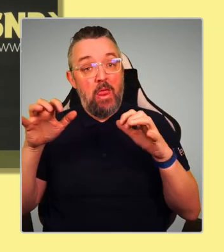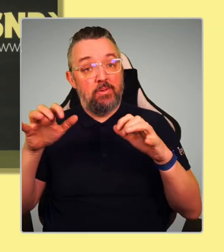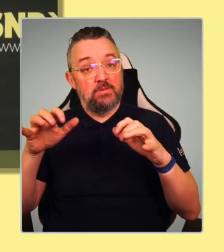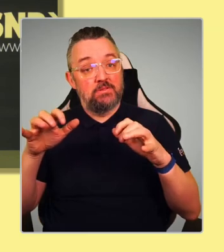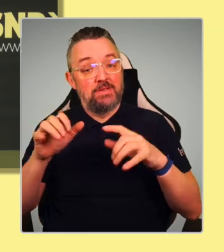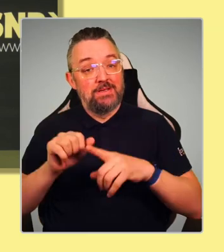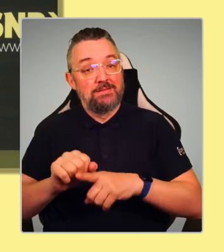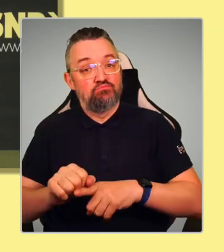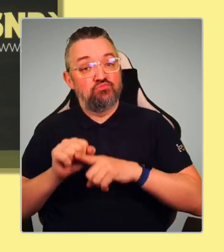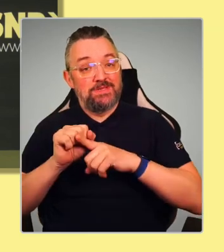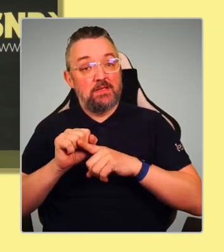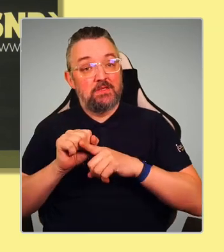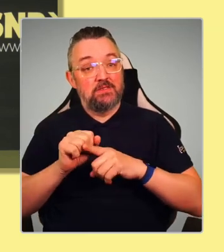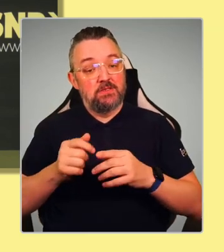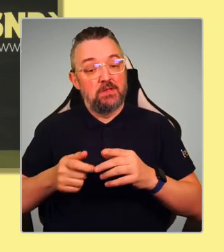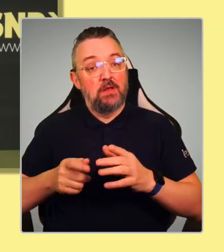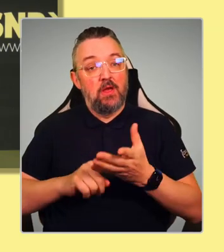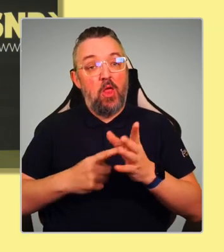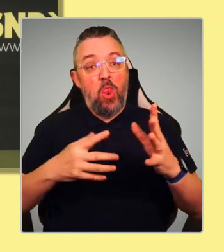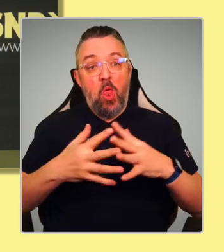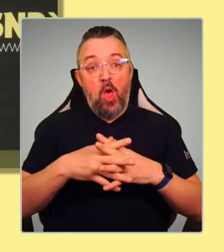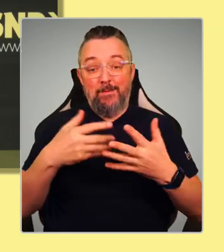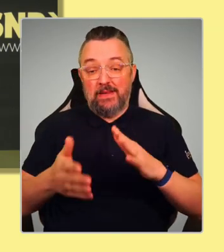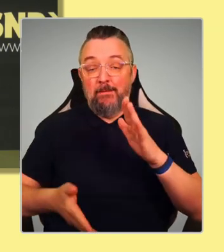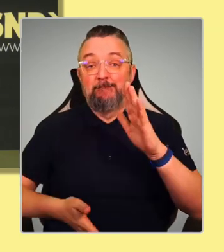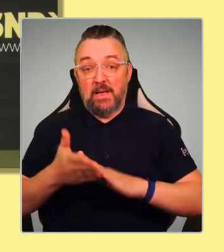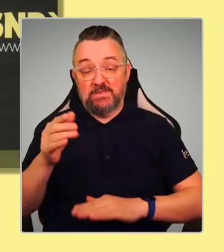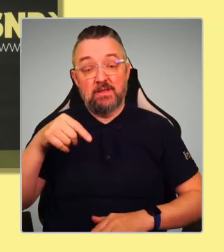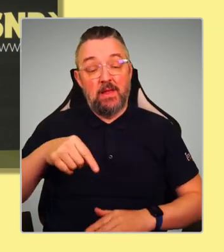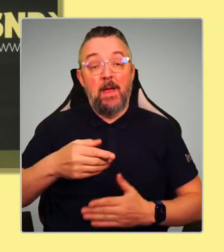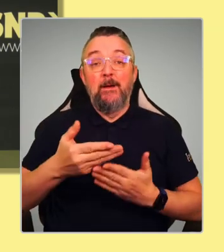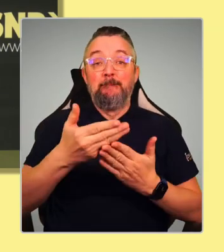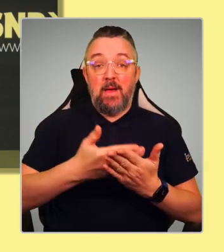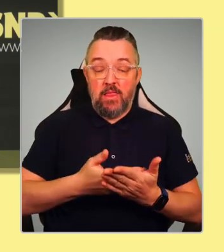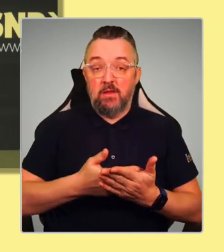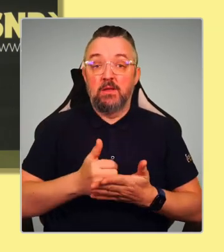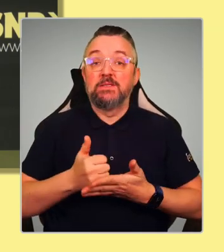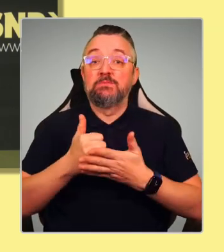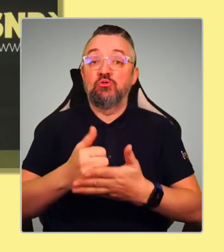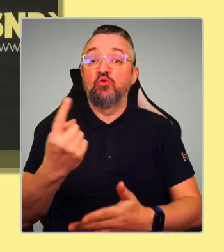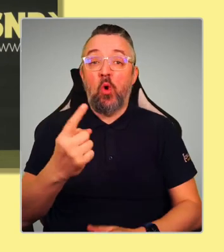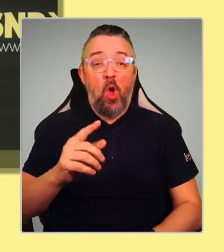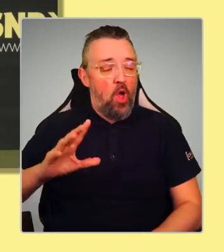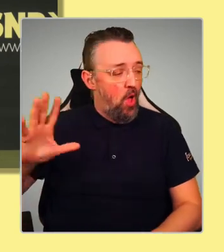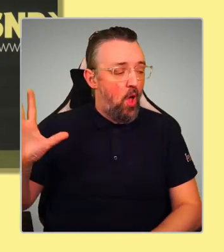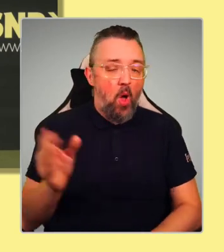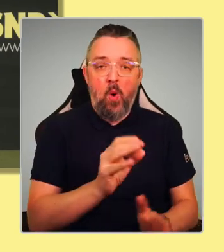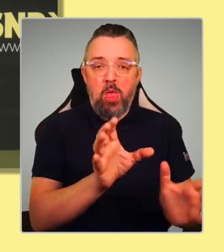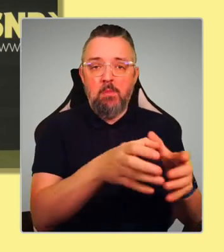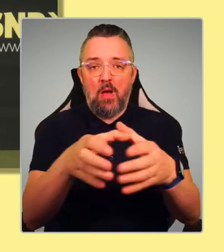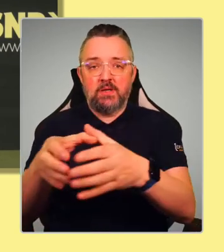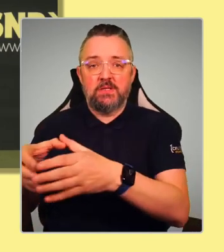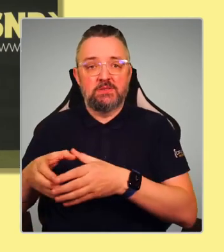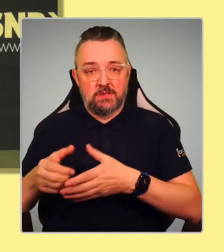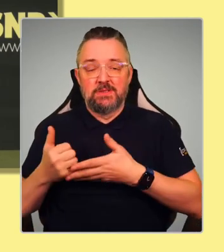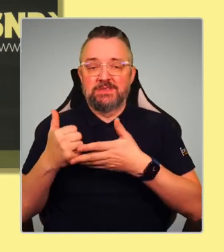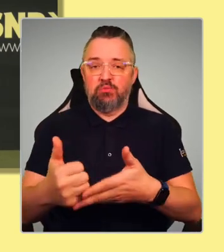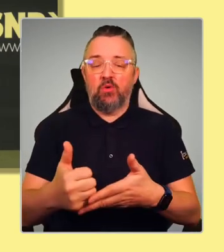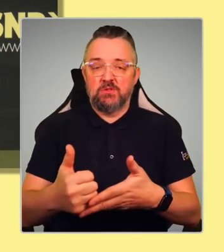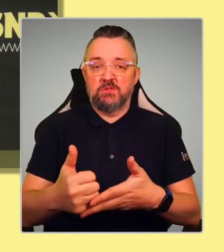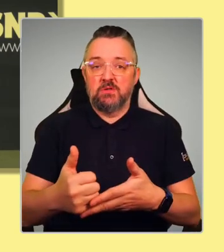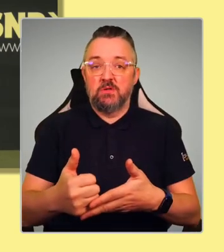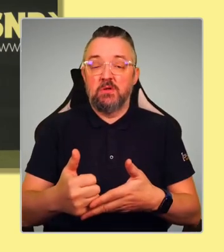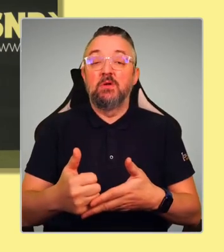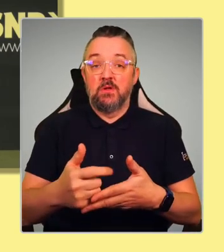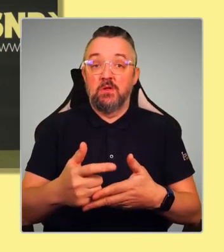passed. This bill was supported by representatives of all parties, representing, in turn, the people of